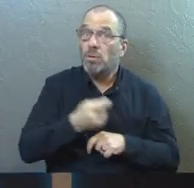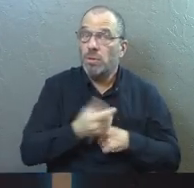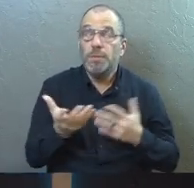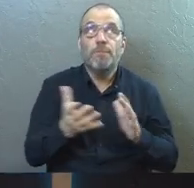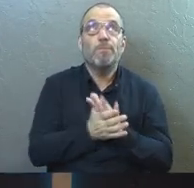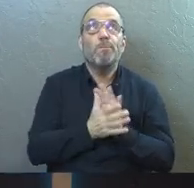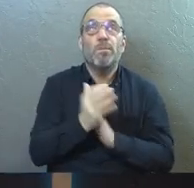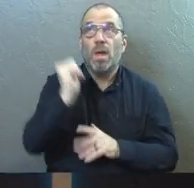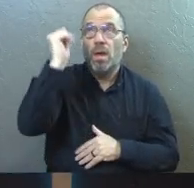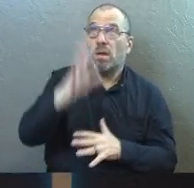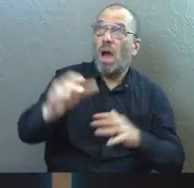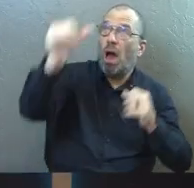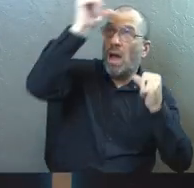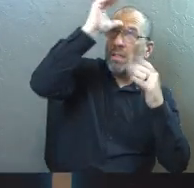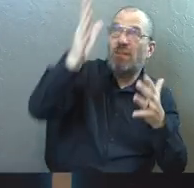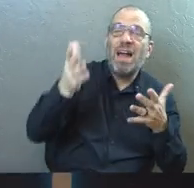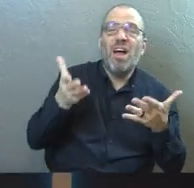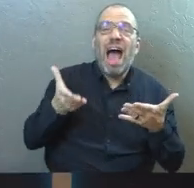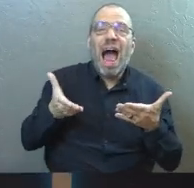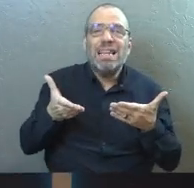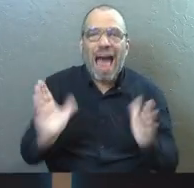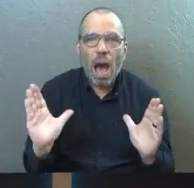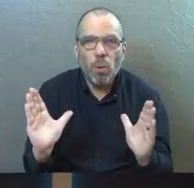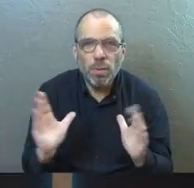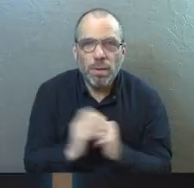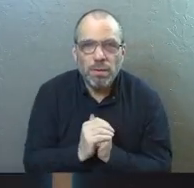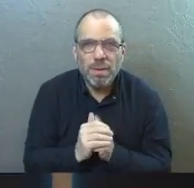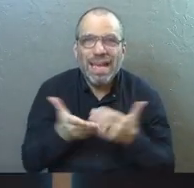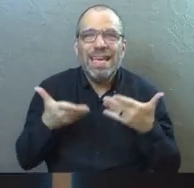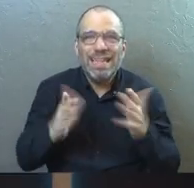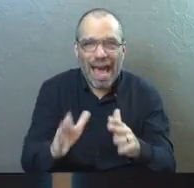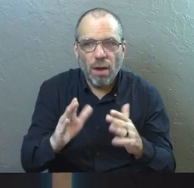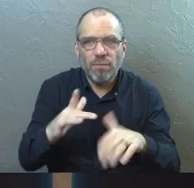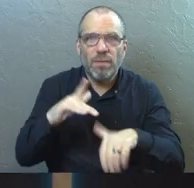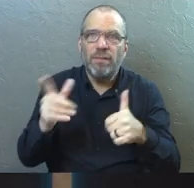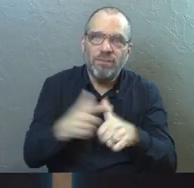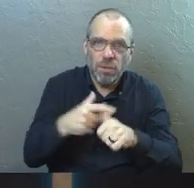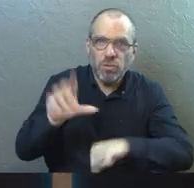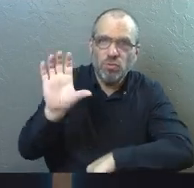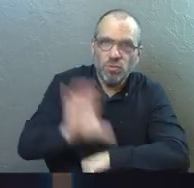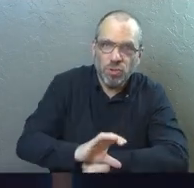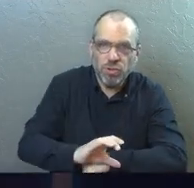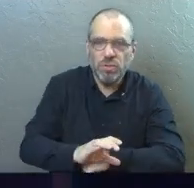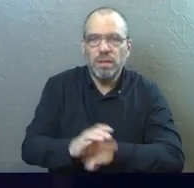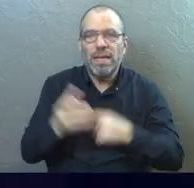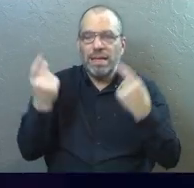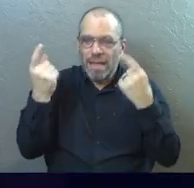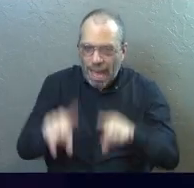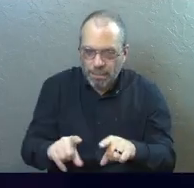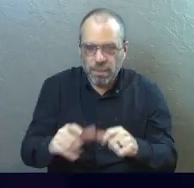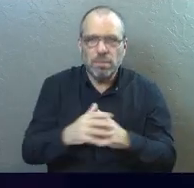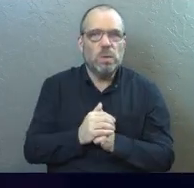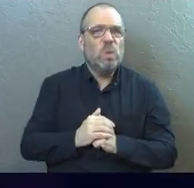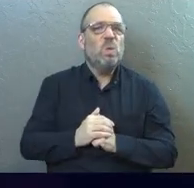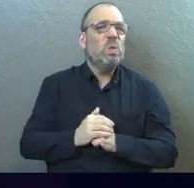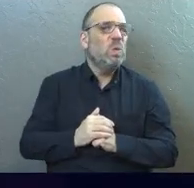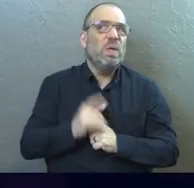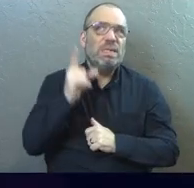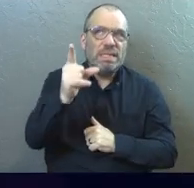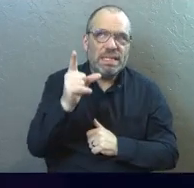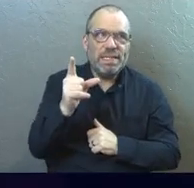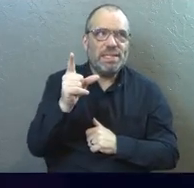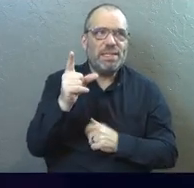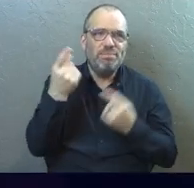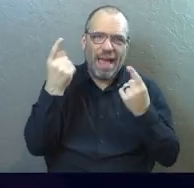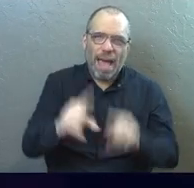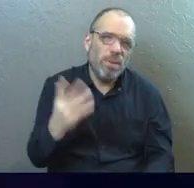that God the Father allowed for the early church. He allowed it to happen. And he allowed